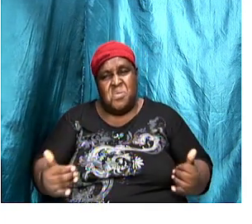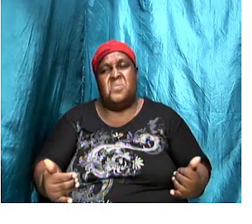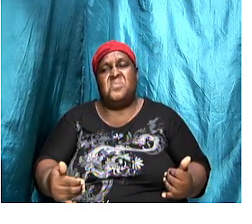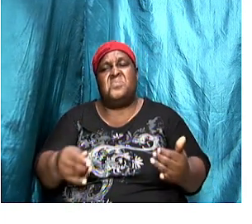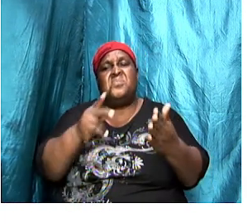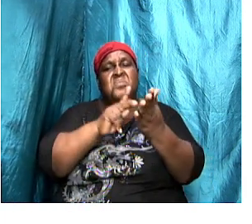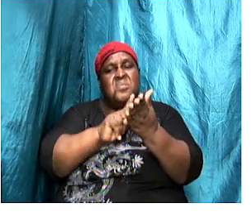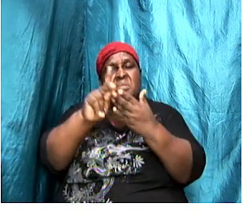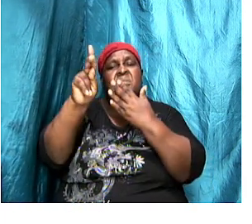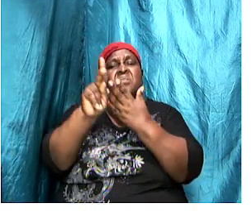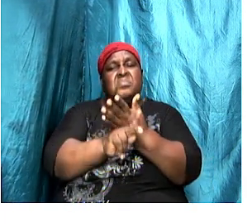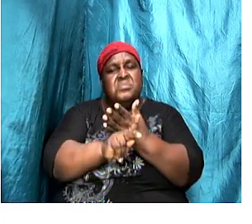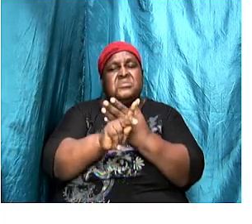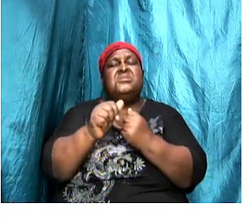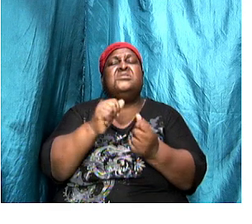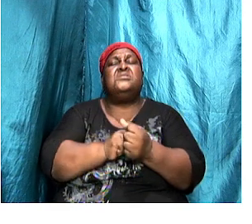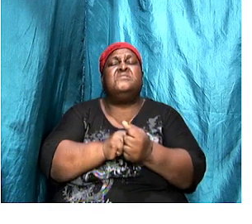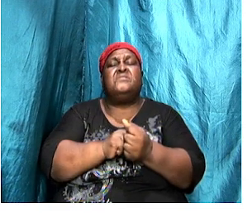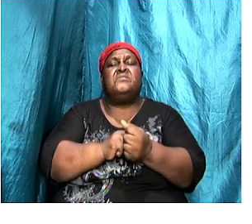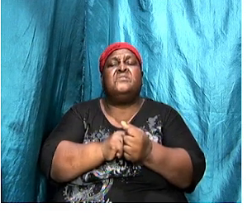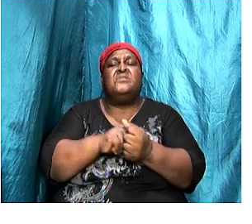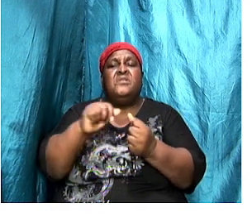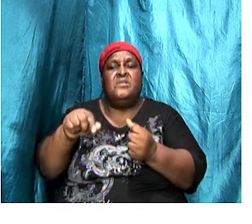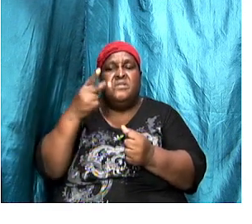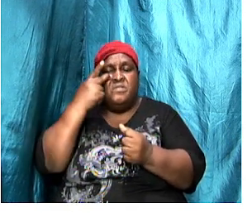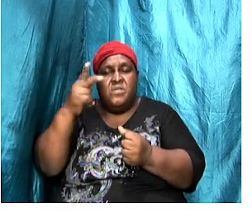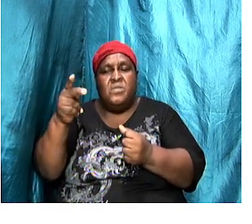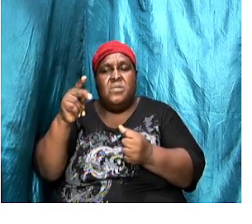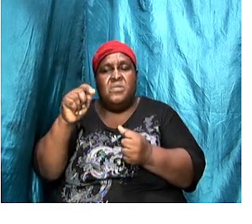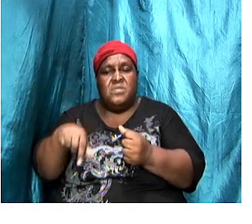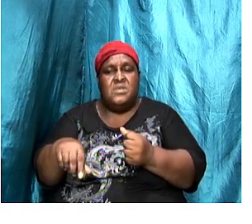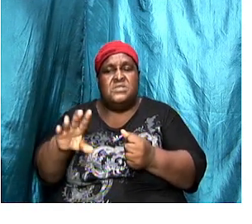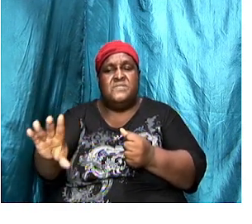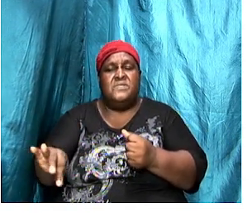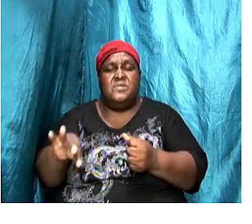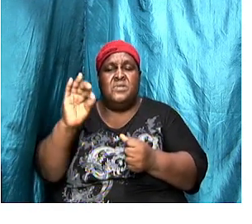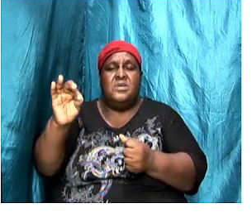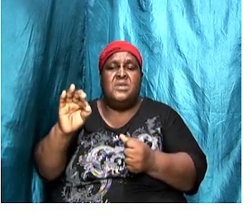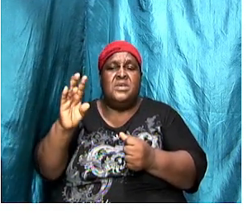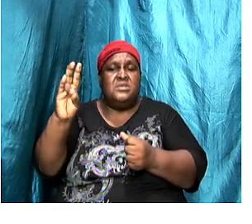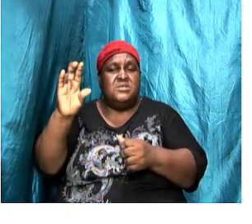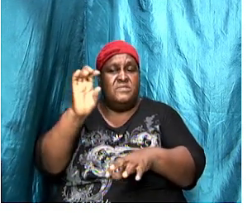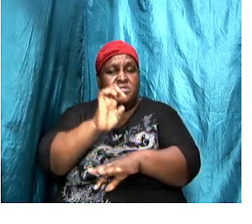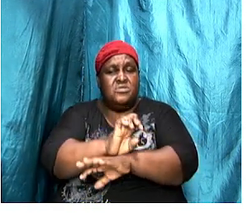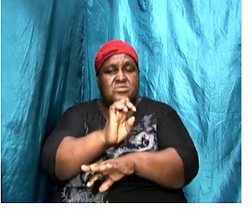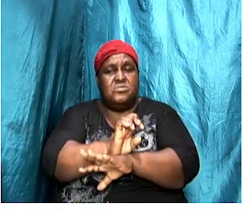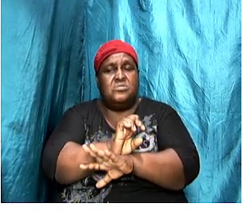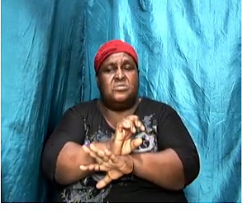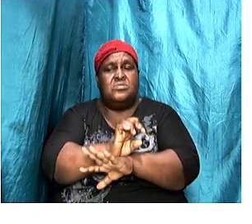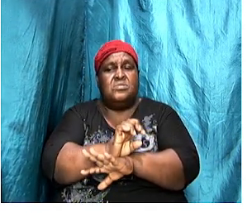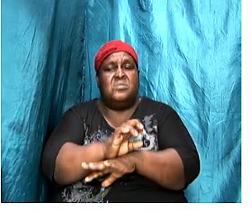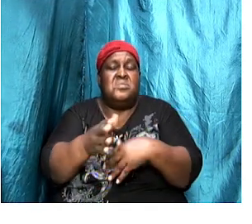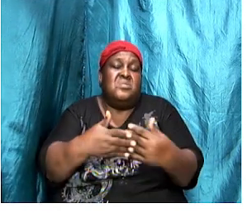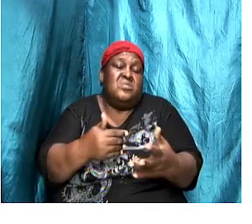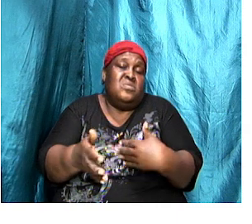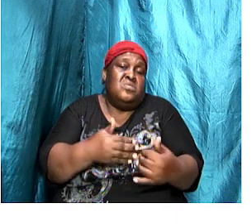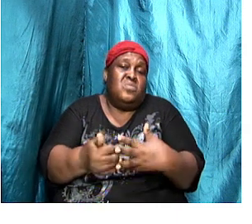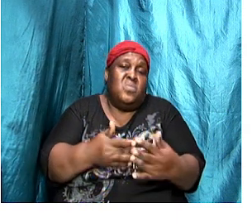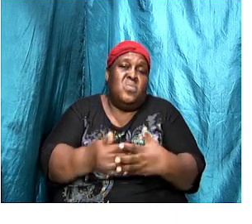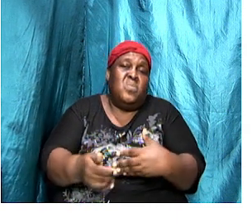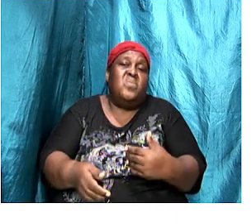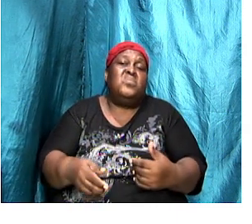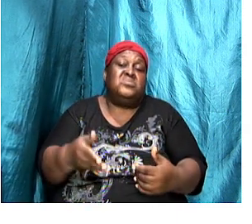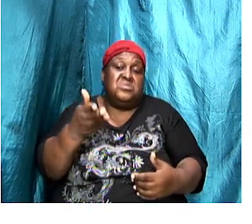representative view. And in this view, we find that the seven churches, though they might have